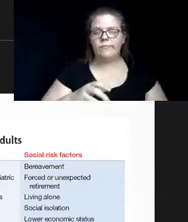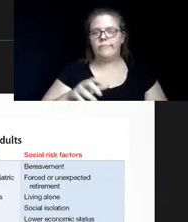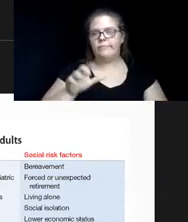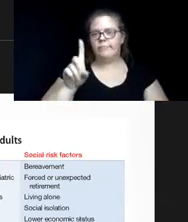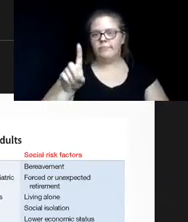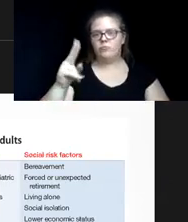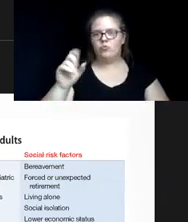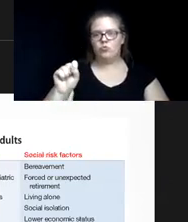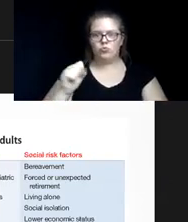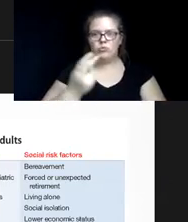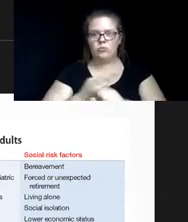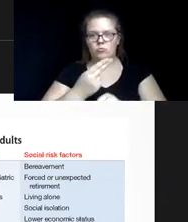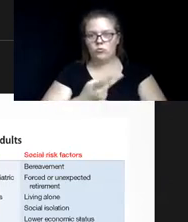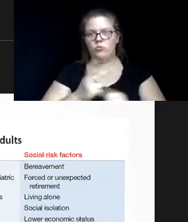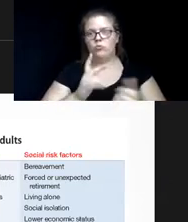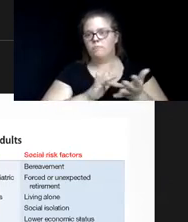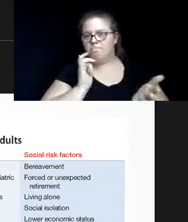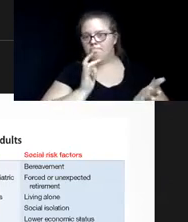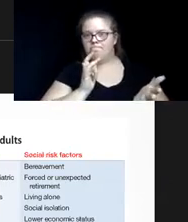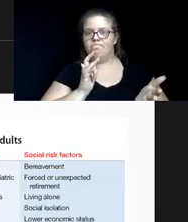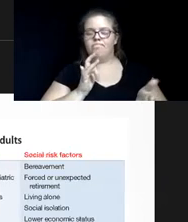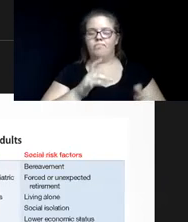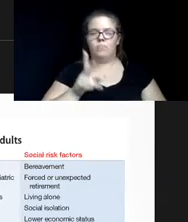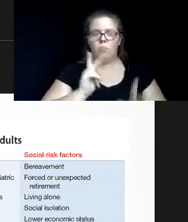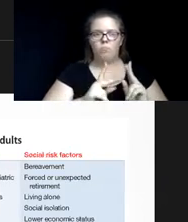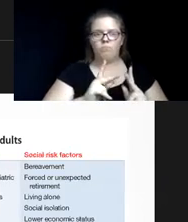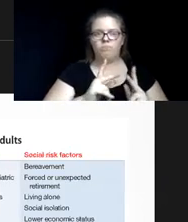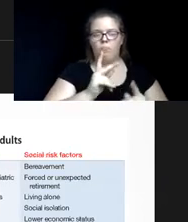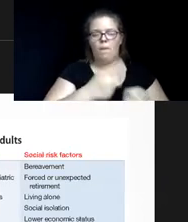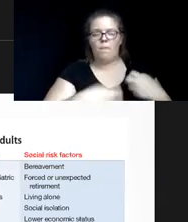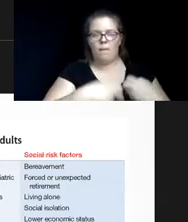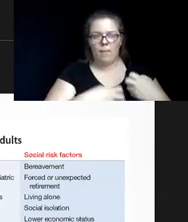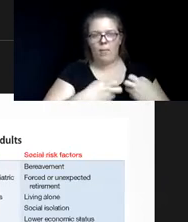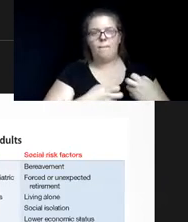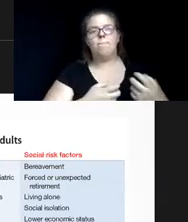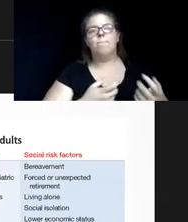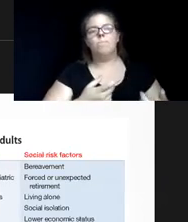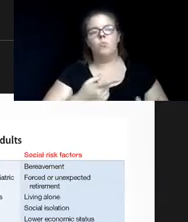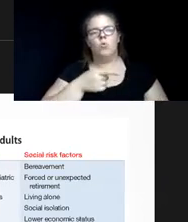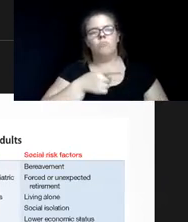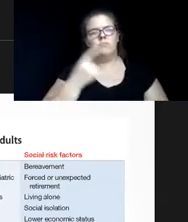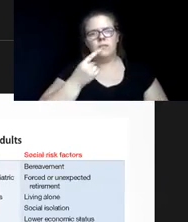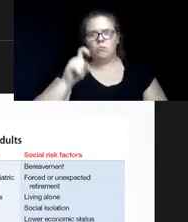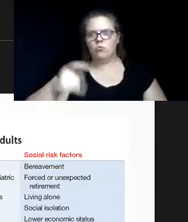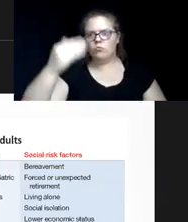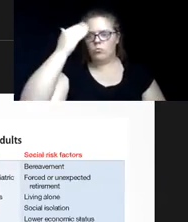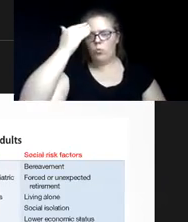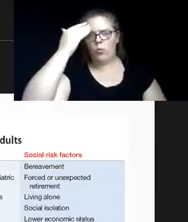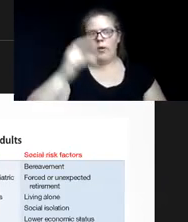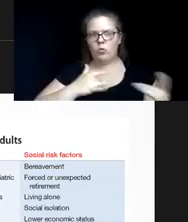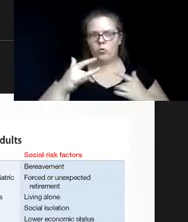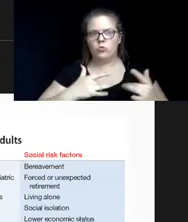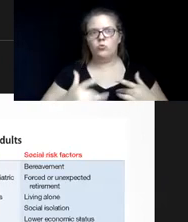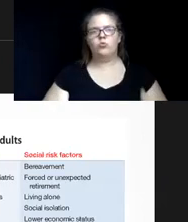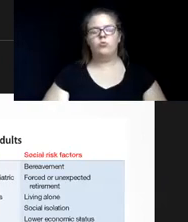all nursing home patients have medical issues stemming from substance abuse. So this is something that we should all be aware of and concerned about.